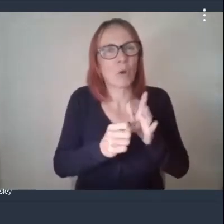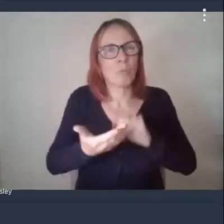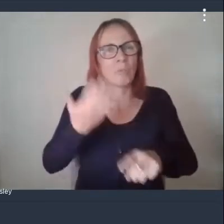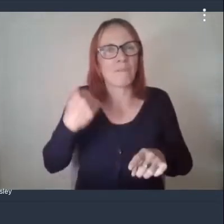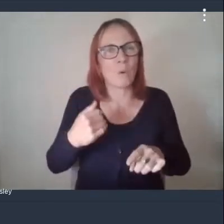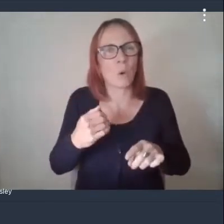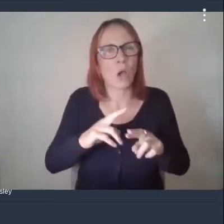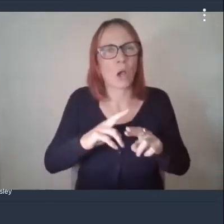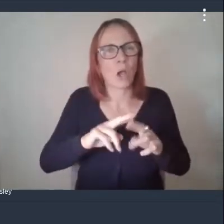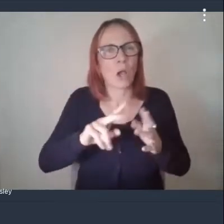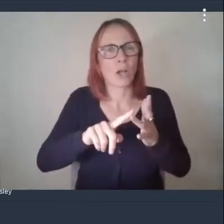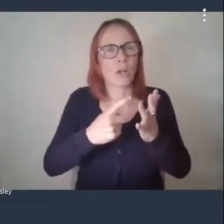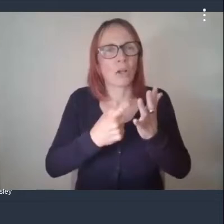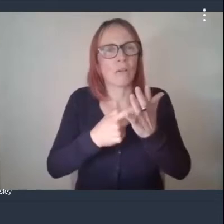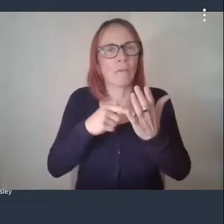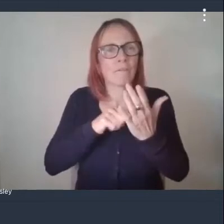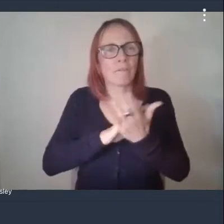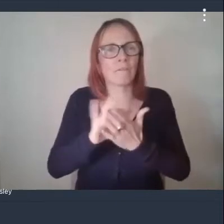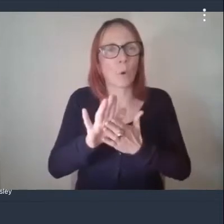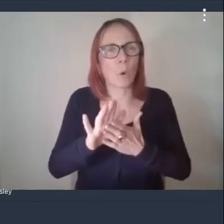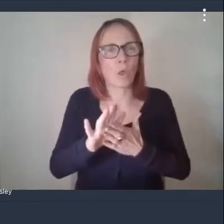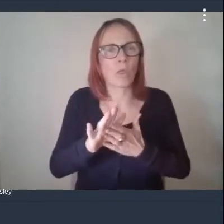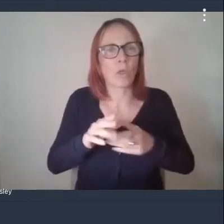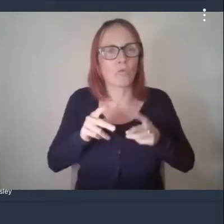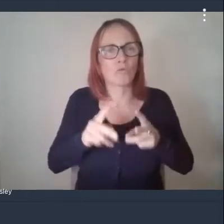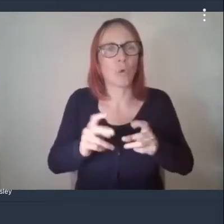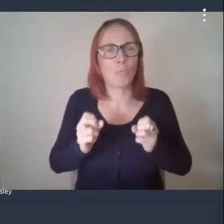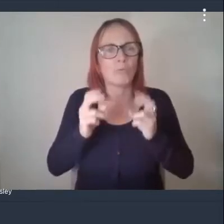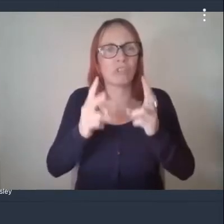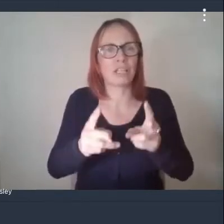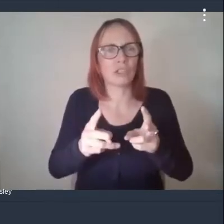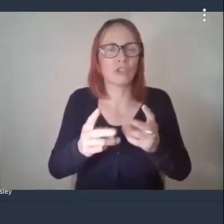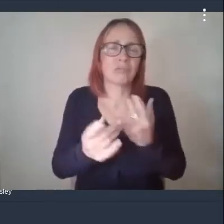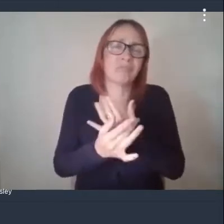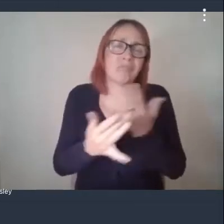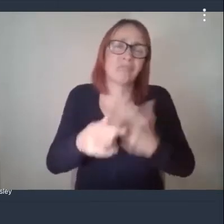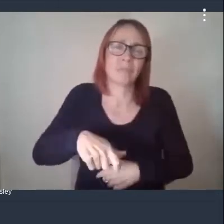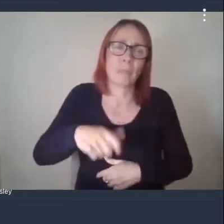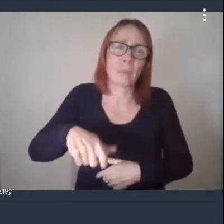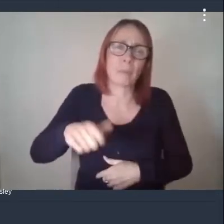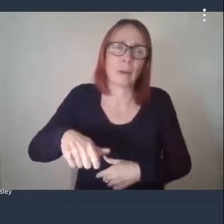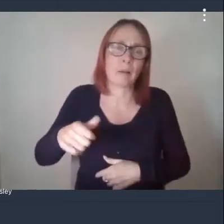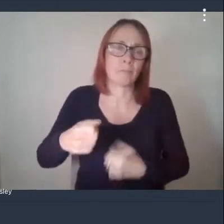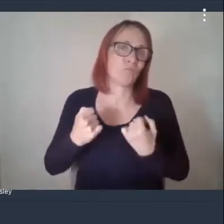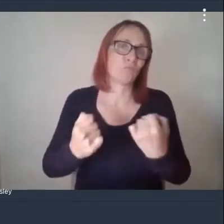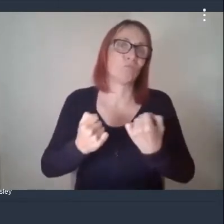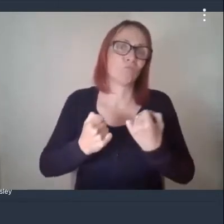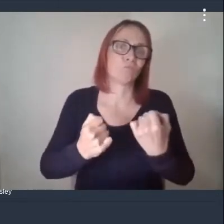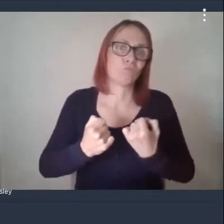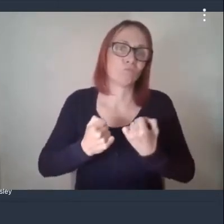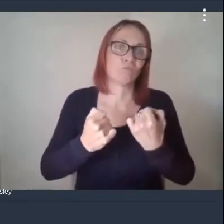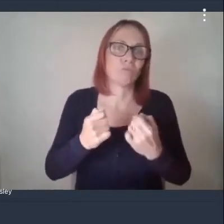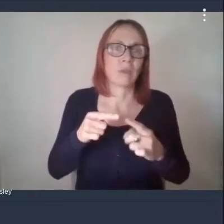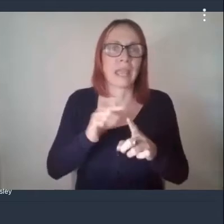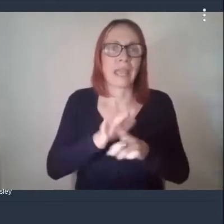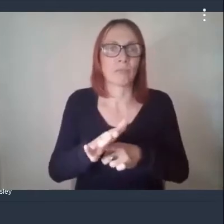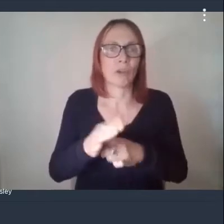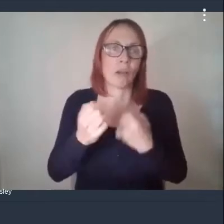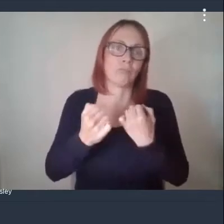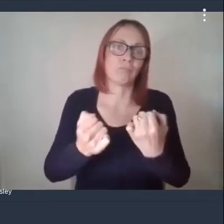it was chaos because all of these people that would routinely commute across to edinburgh uh